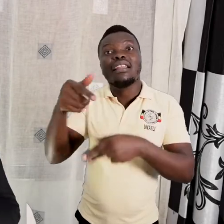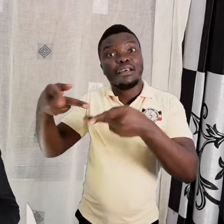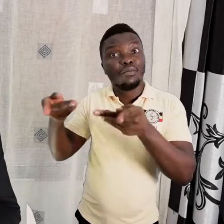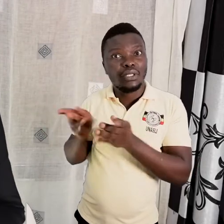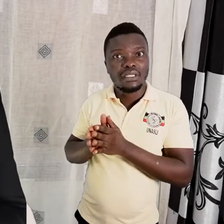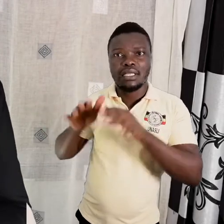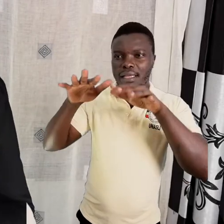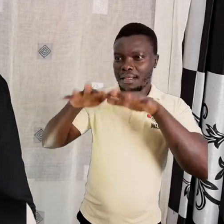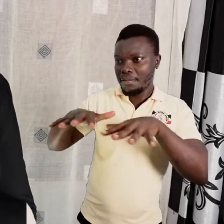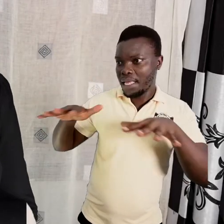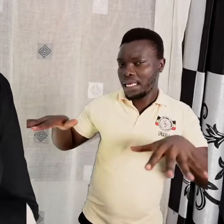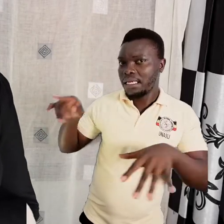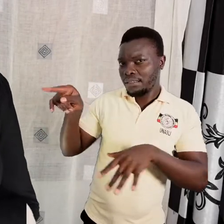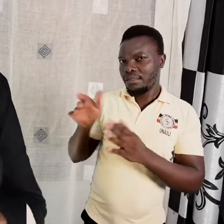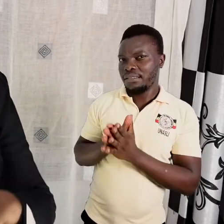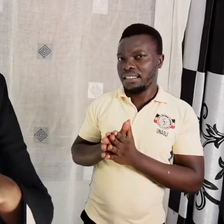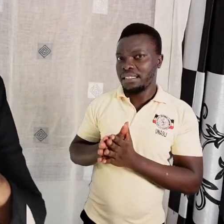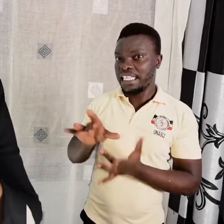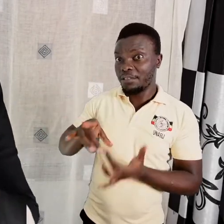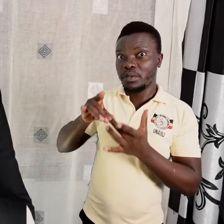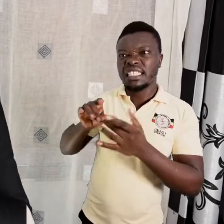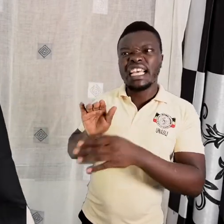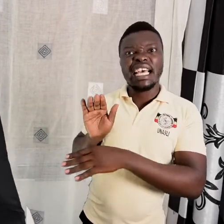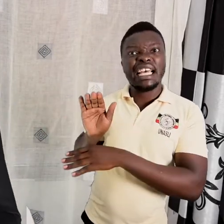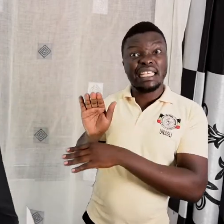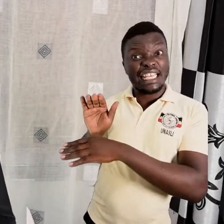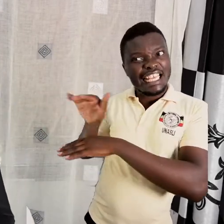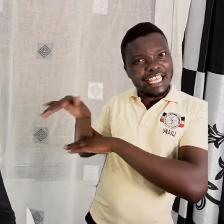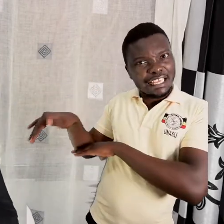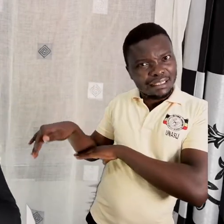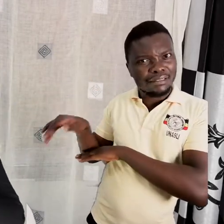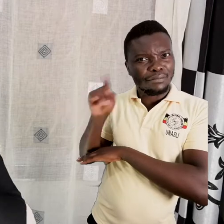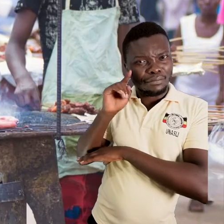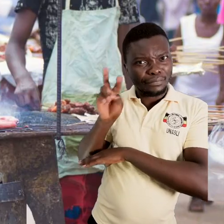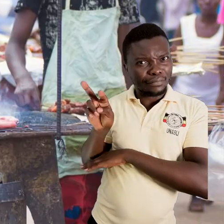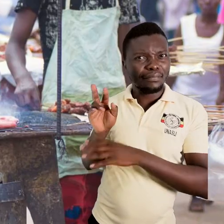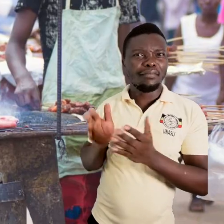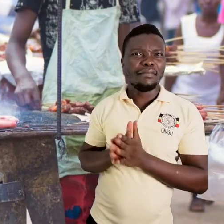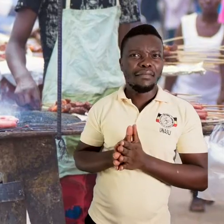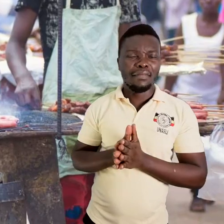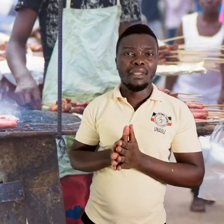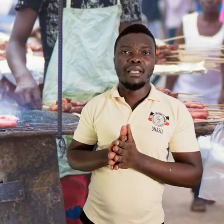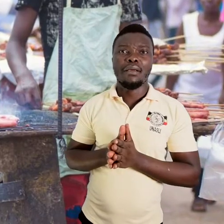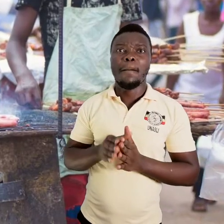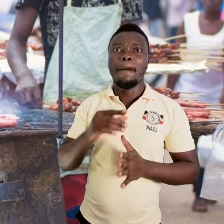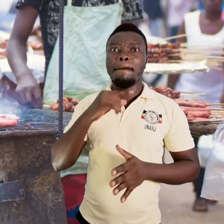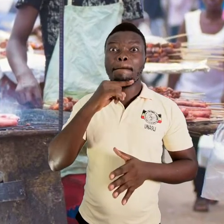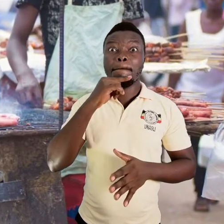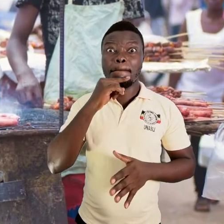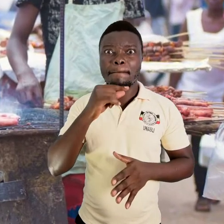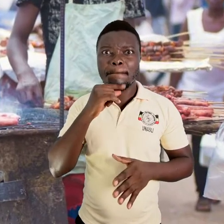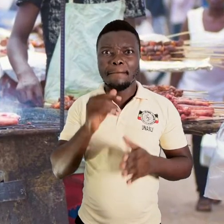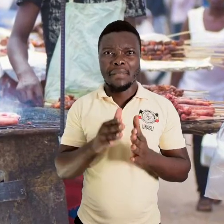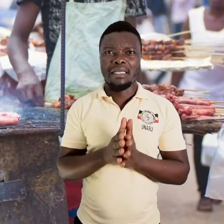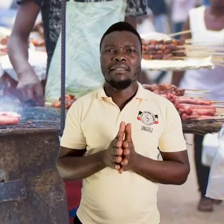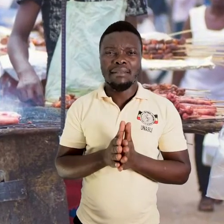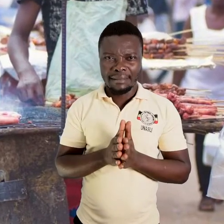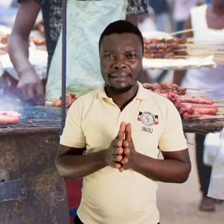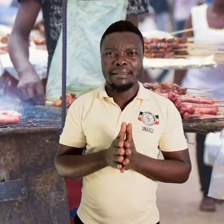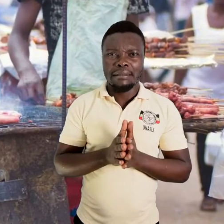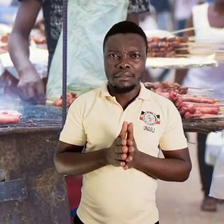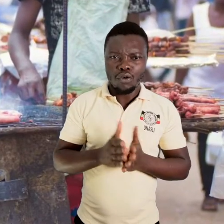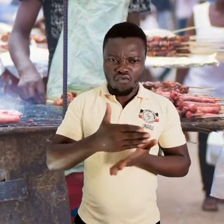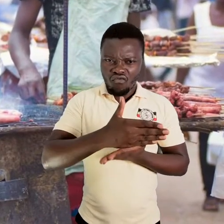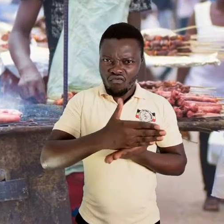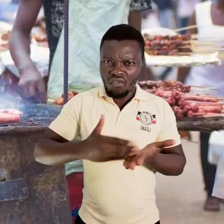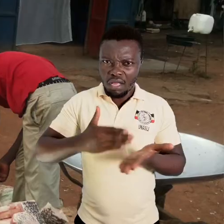especially during the evenings, there are men cutting big fish into small parts and deep